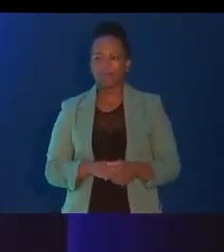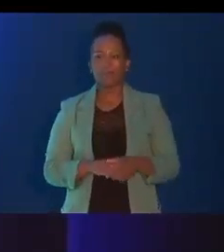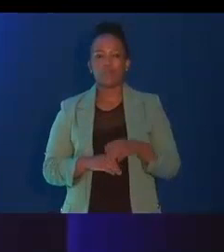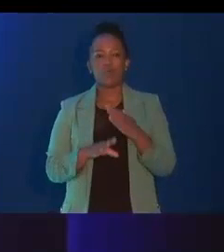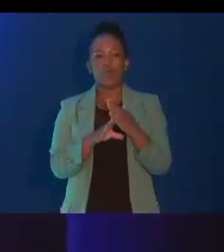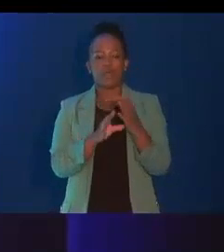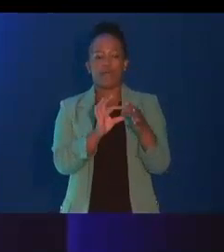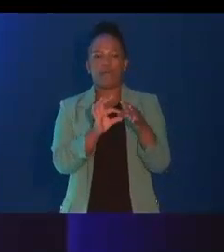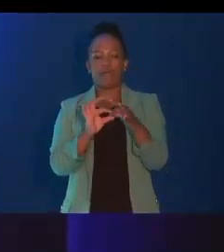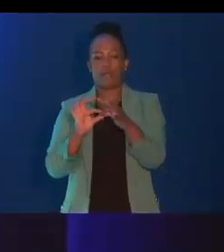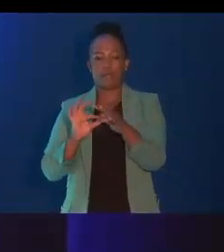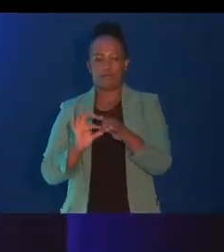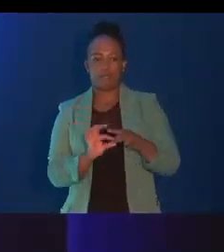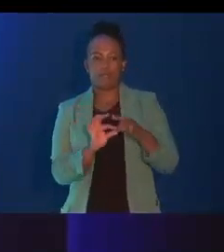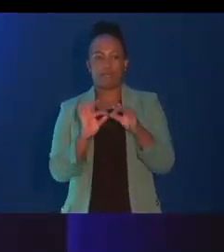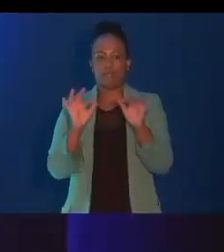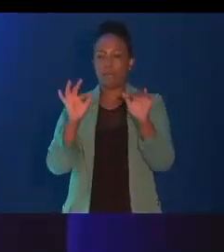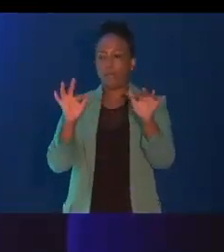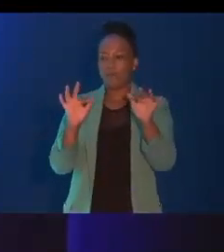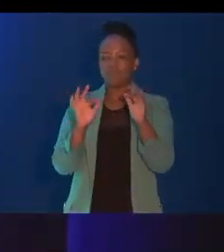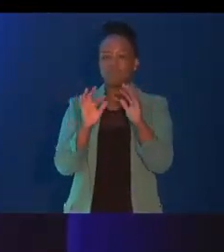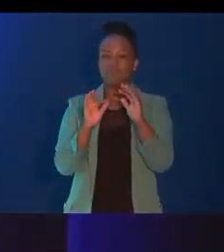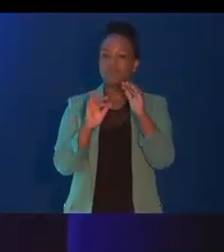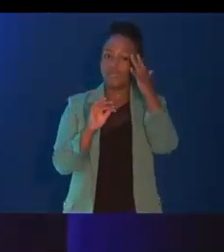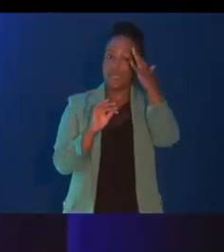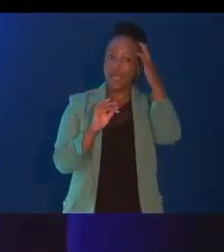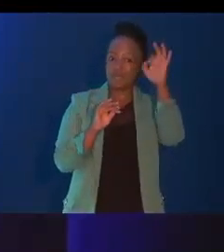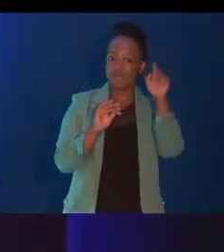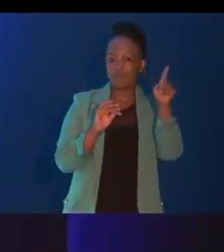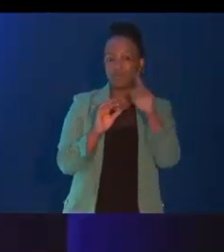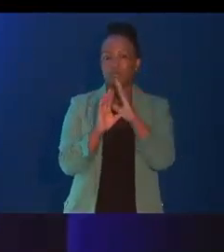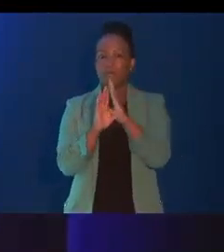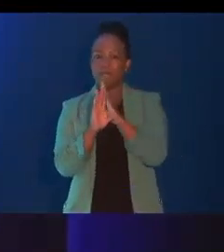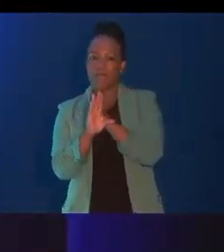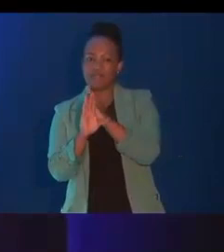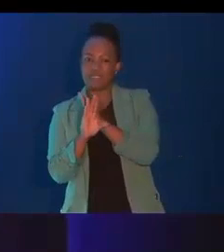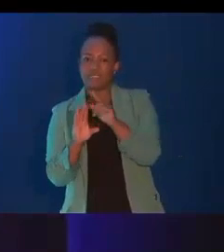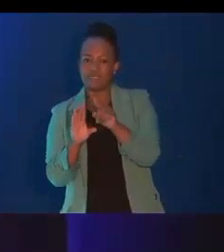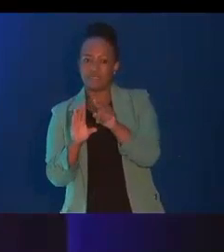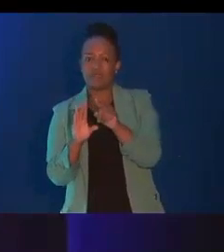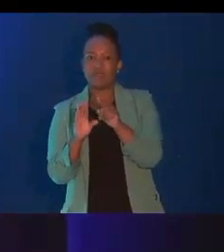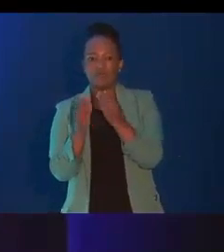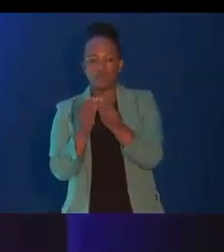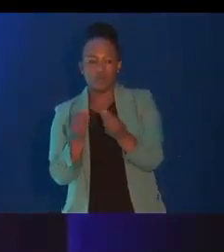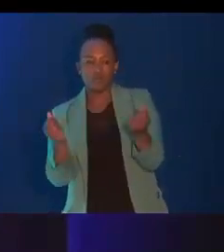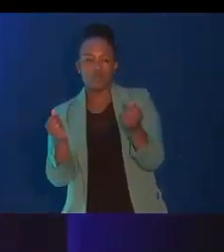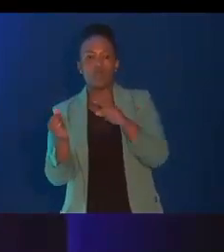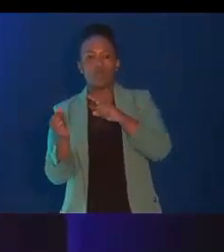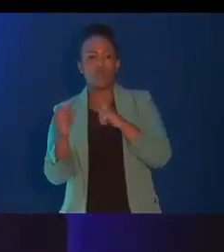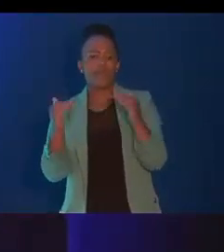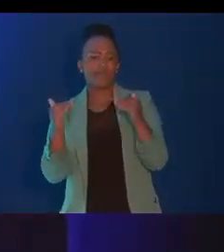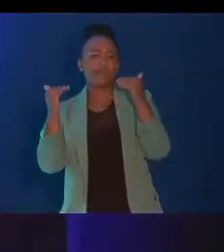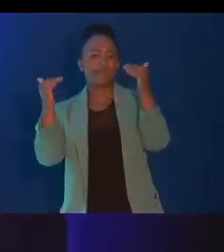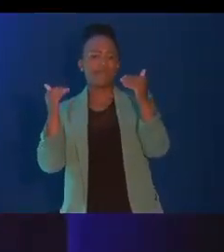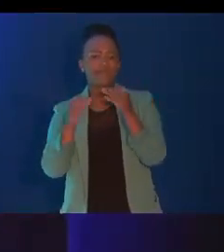working together as the public and private sectors that will address the challenges of low growth, high unemployment,